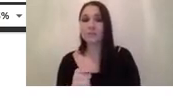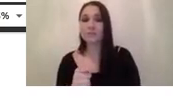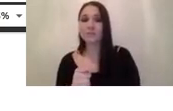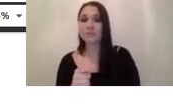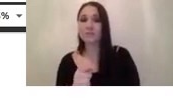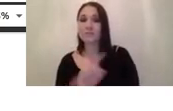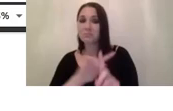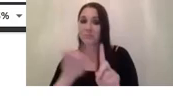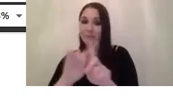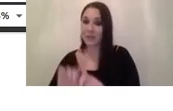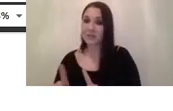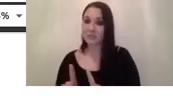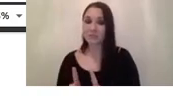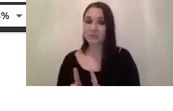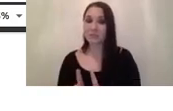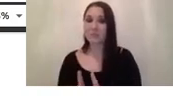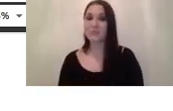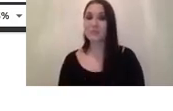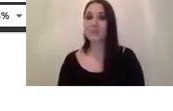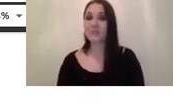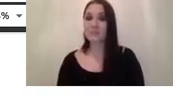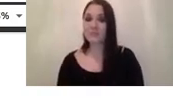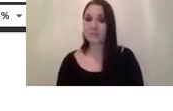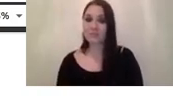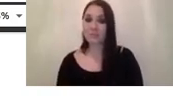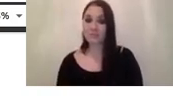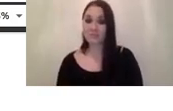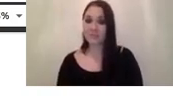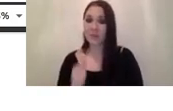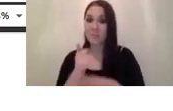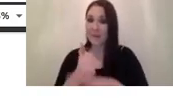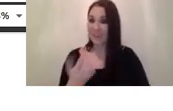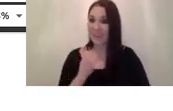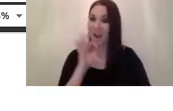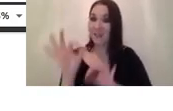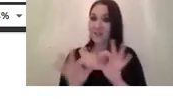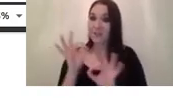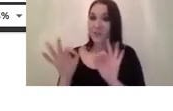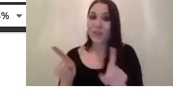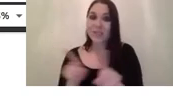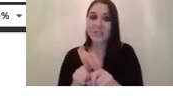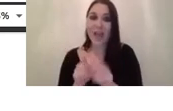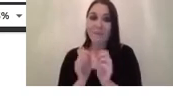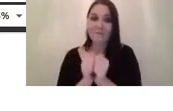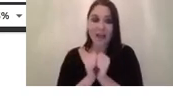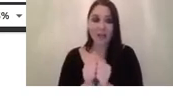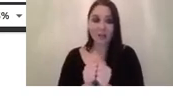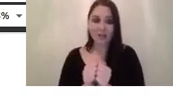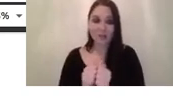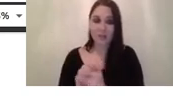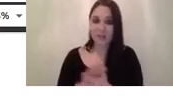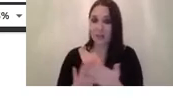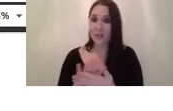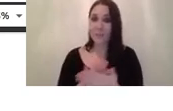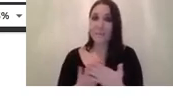um basically they ask you for the same for the same values for instance the minimum working